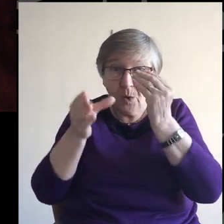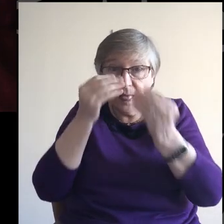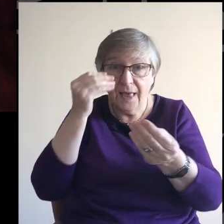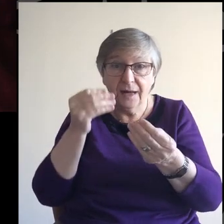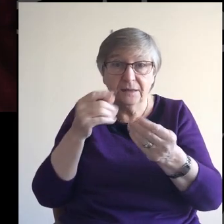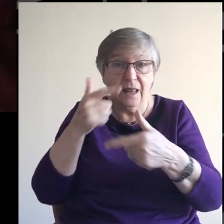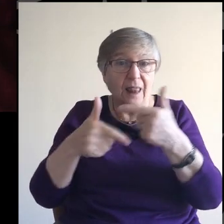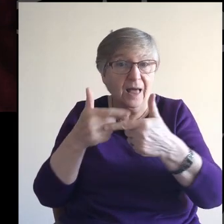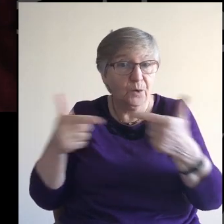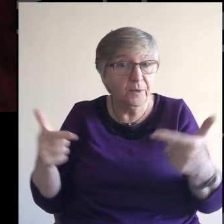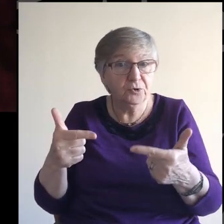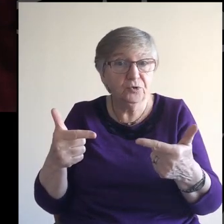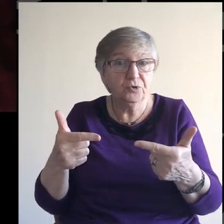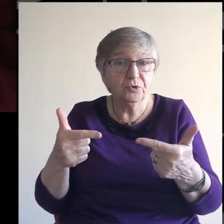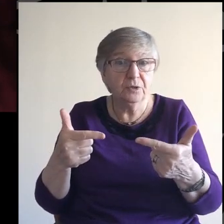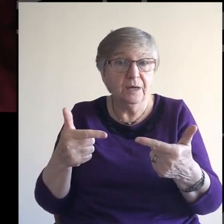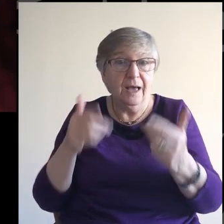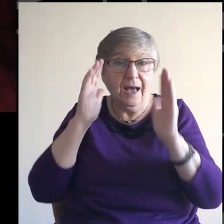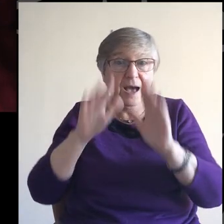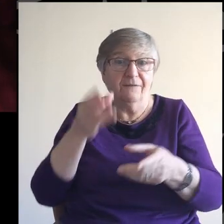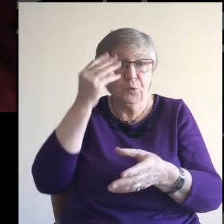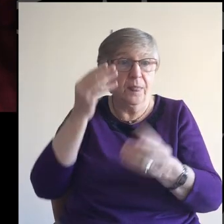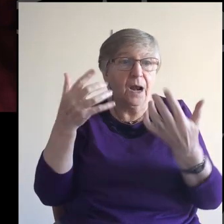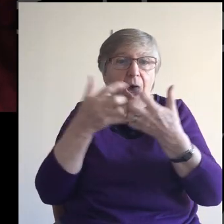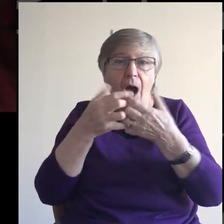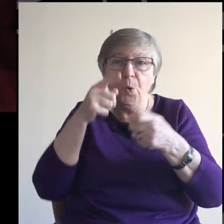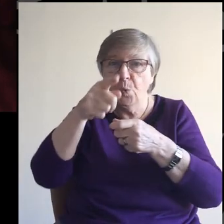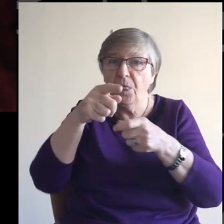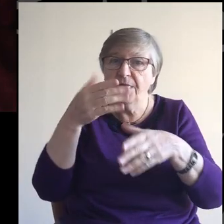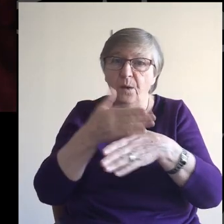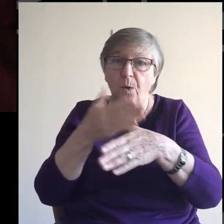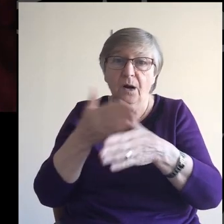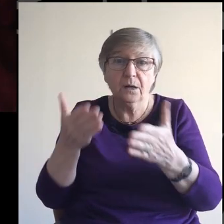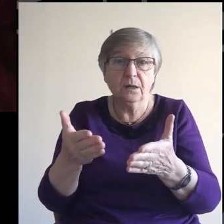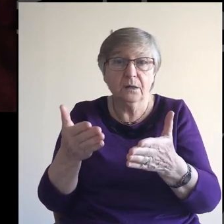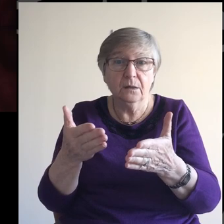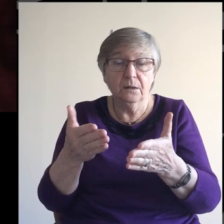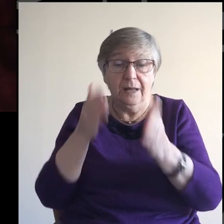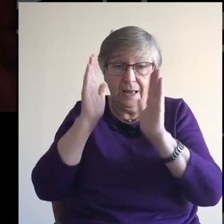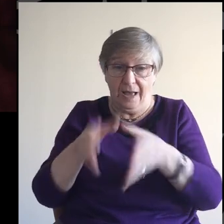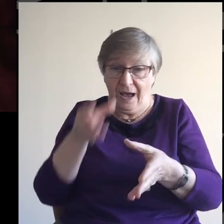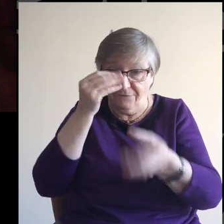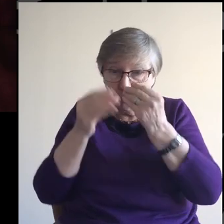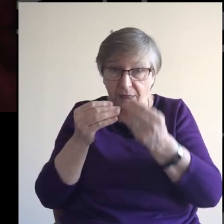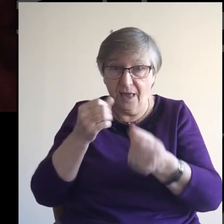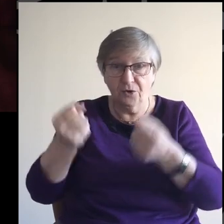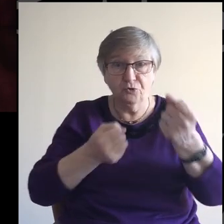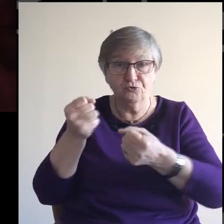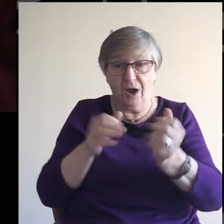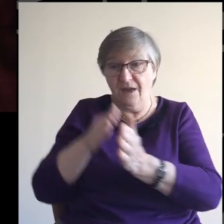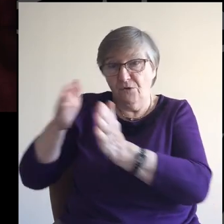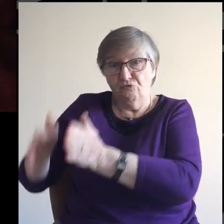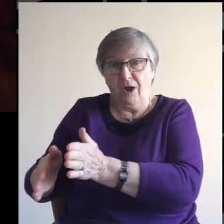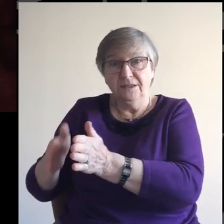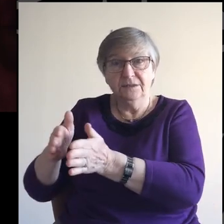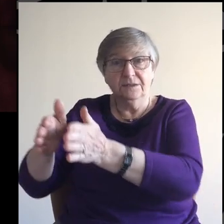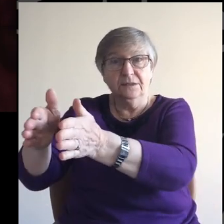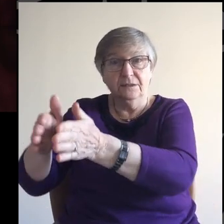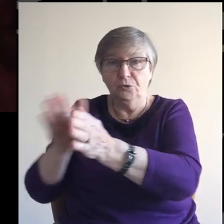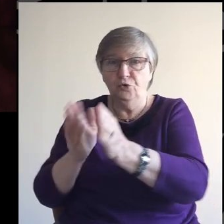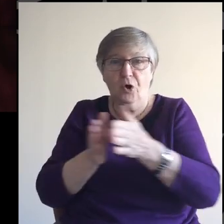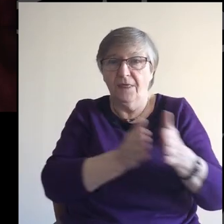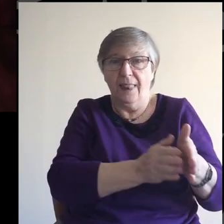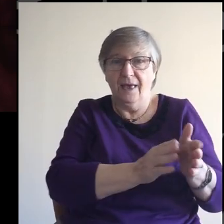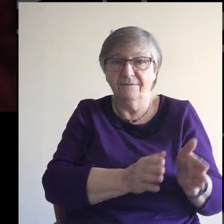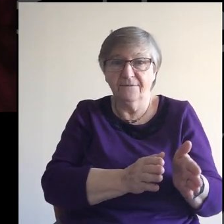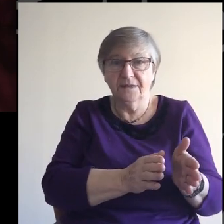learn some customs if I'm not going to offend people. And certainly, we're going to have to learn to drive on the right-hand side of the road and not the